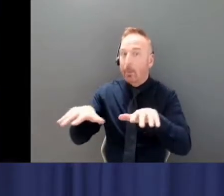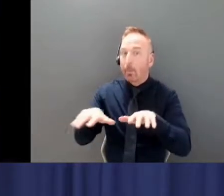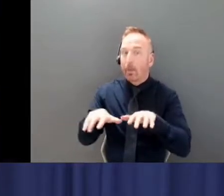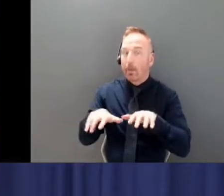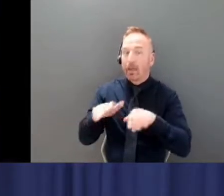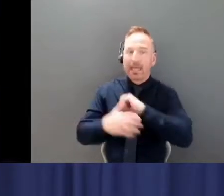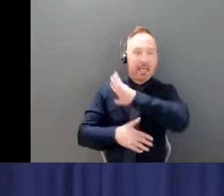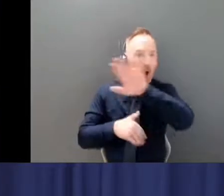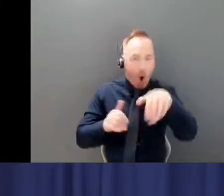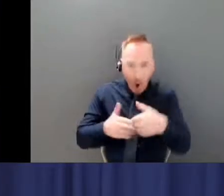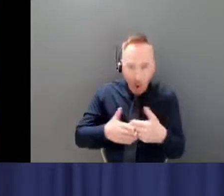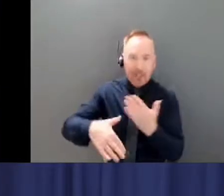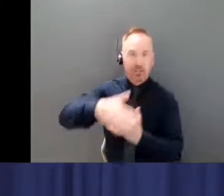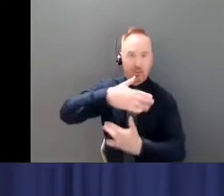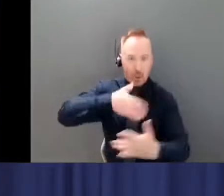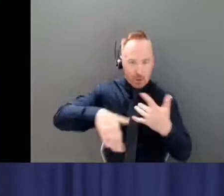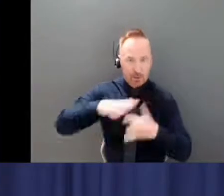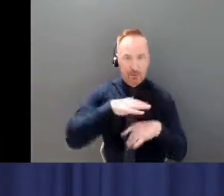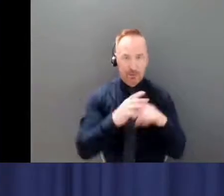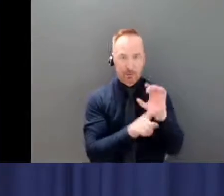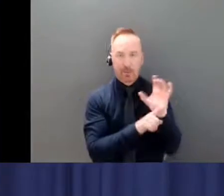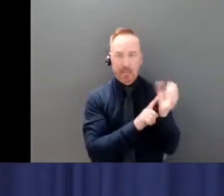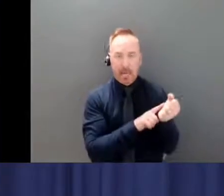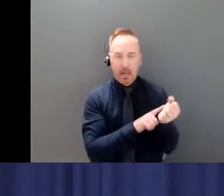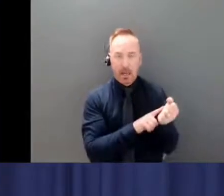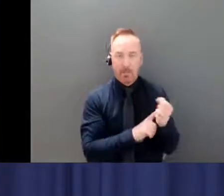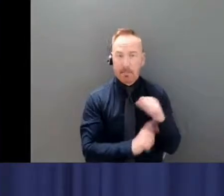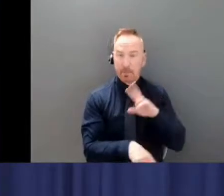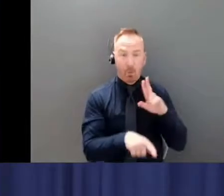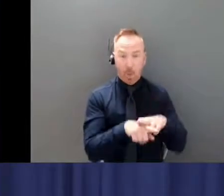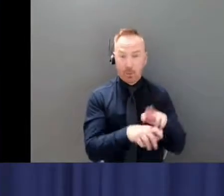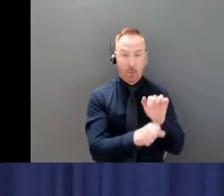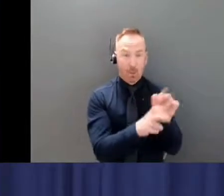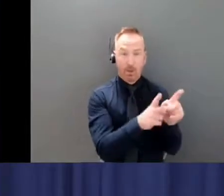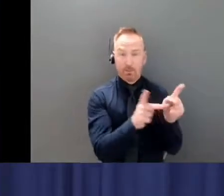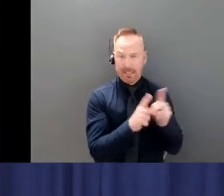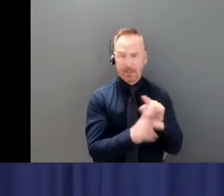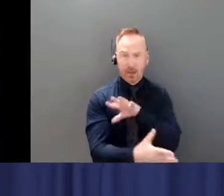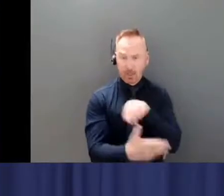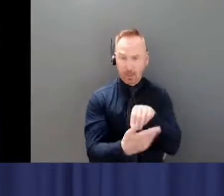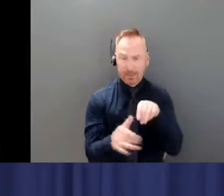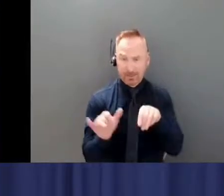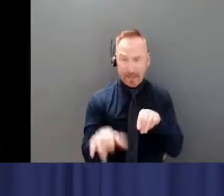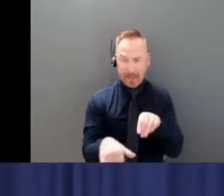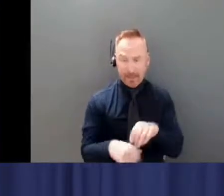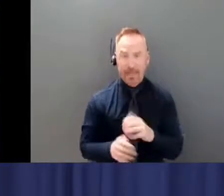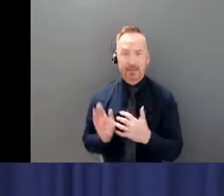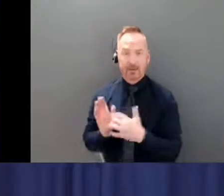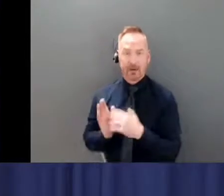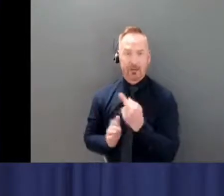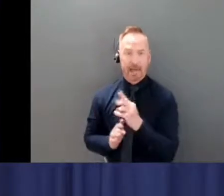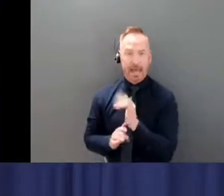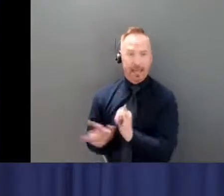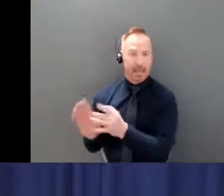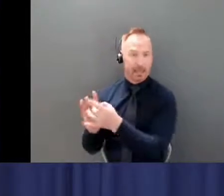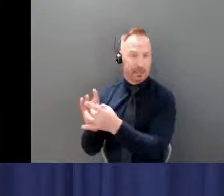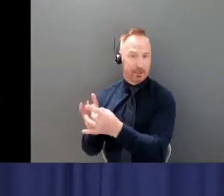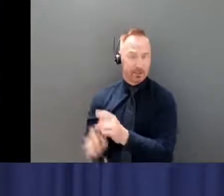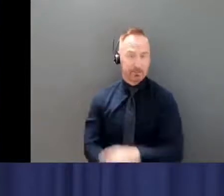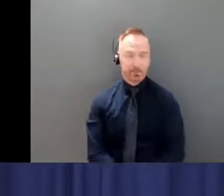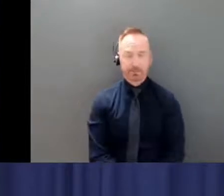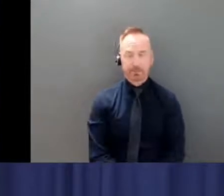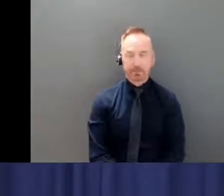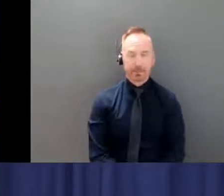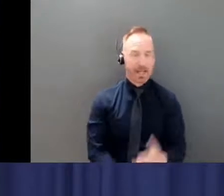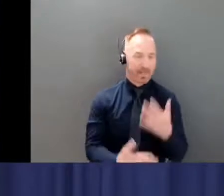and of course uh workplaces are included in that uh situation as dr hanley has mentioned thank you mr